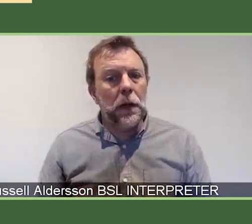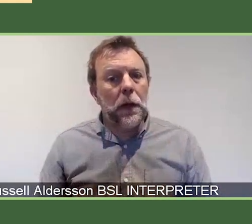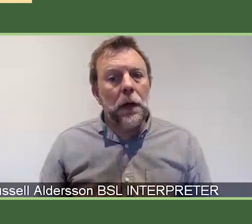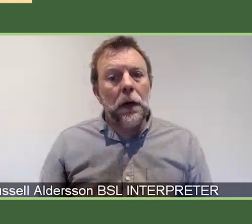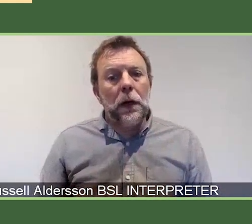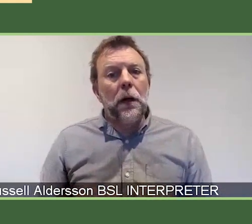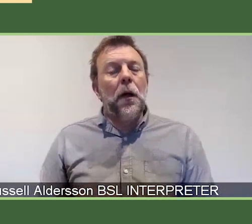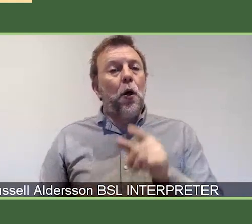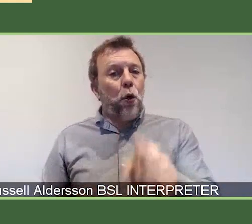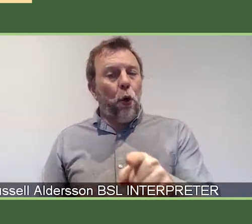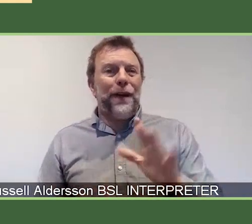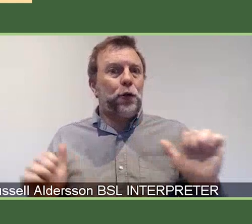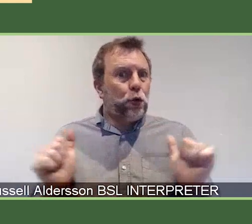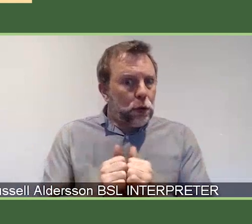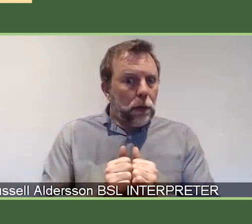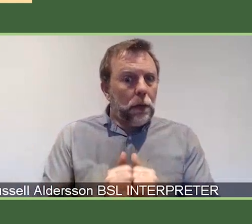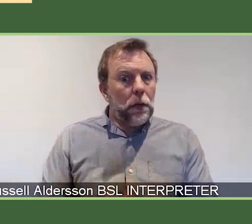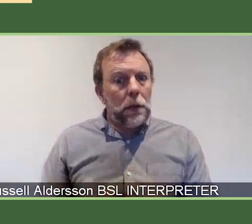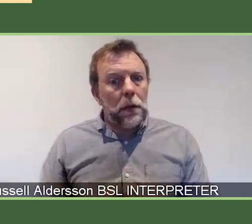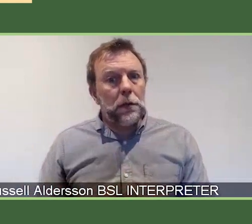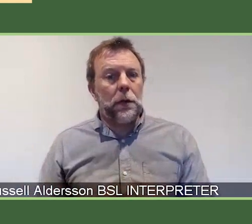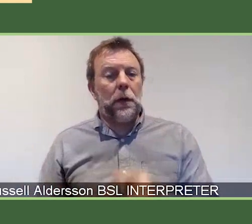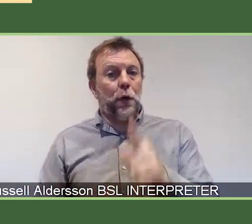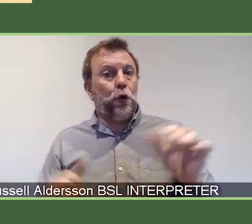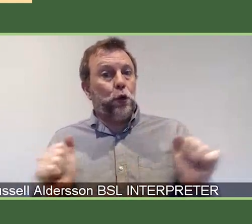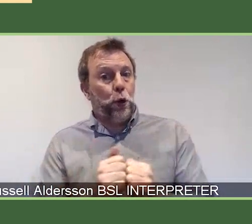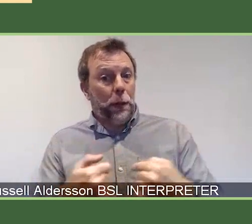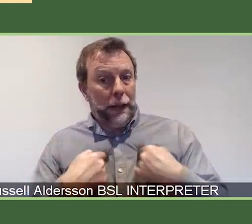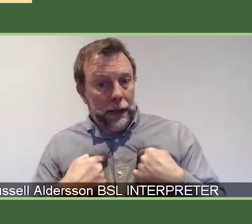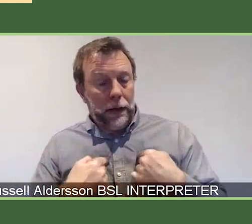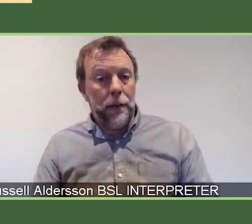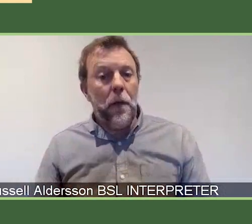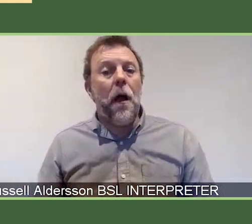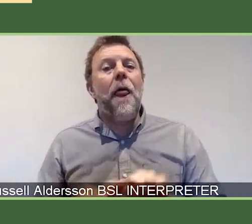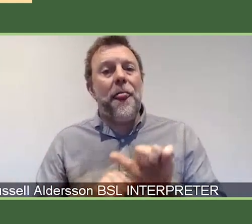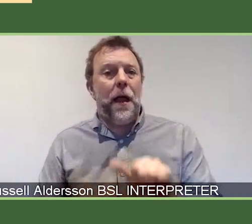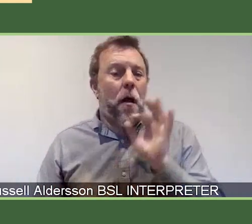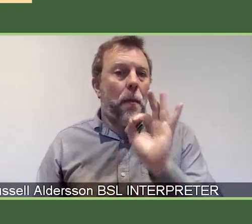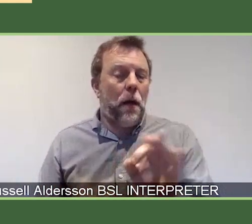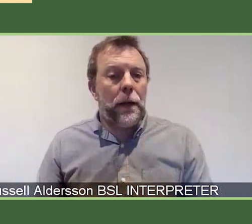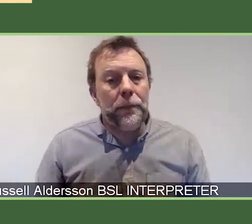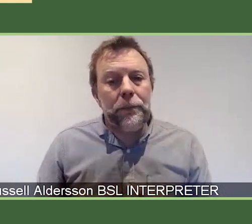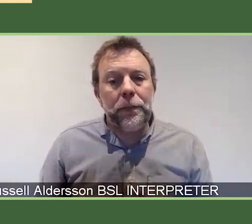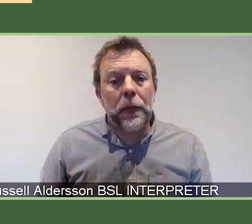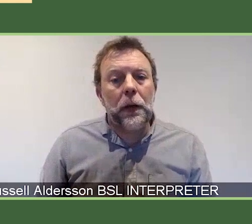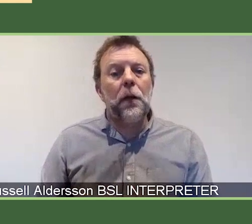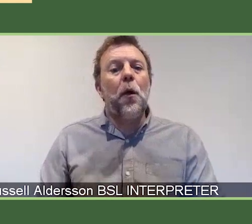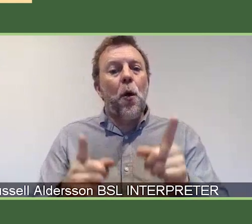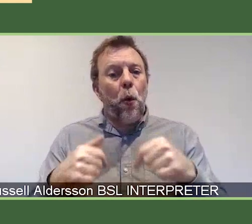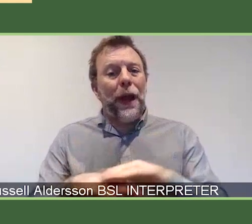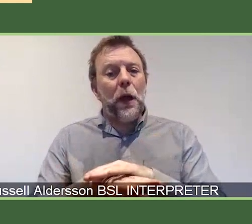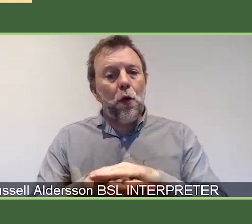suitable, whether you think, yep, that's going to suit me, that speaks to me, and then apply. And we will not be